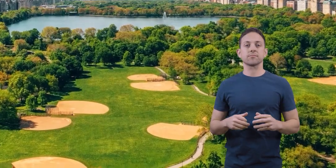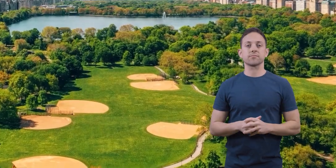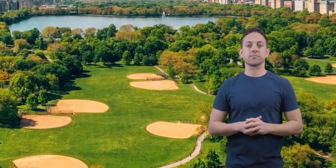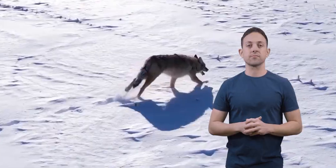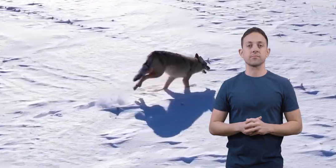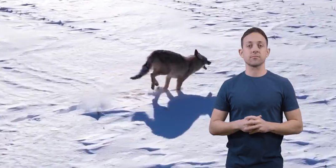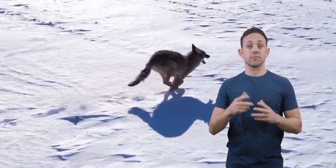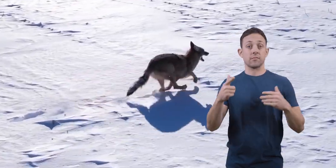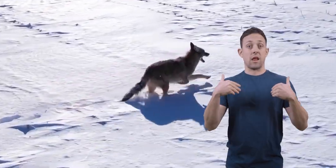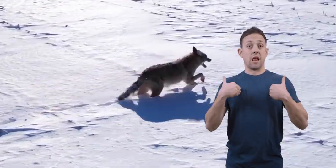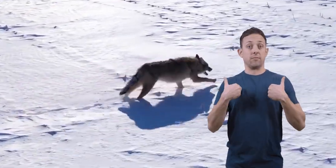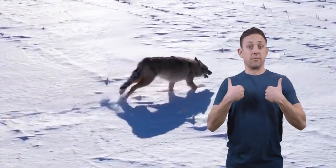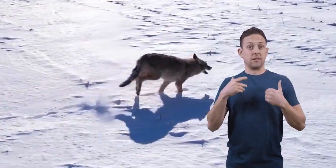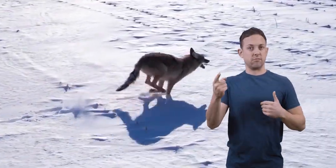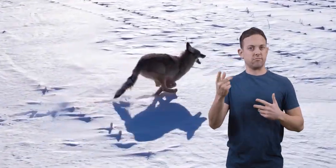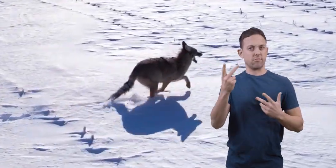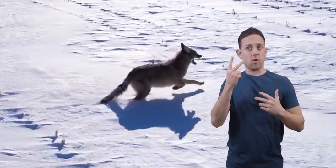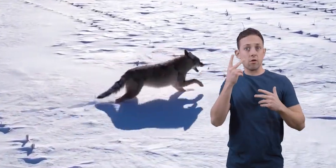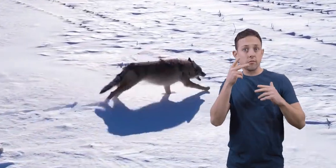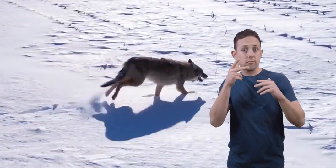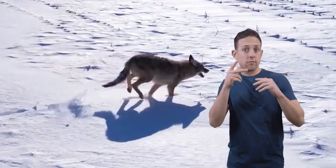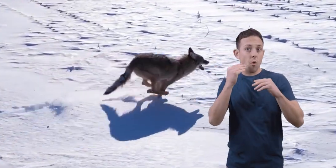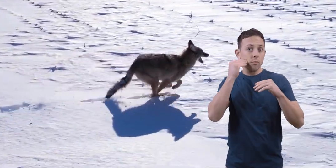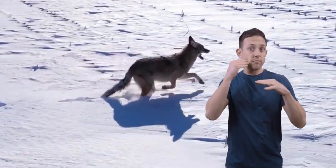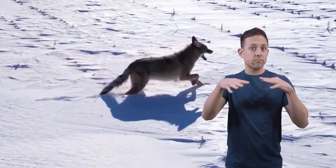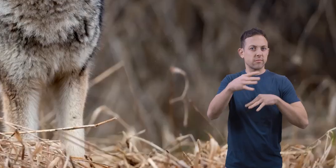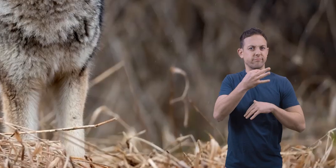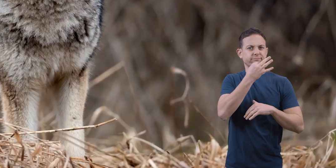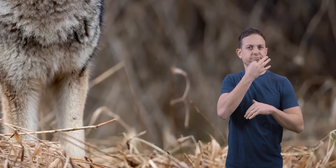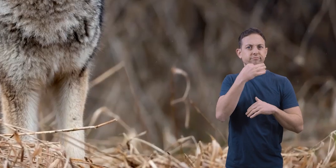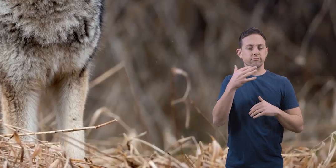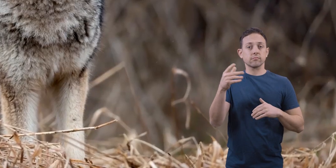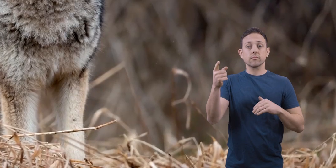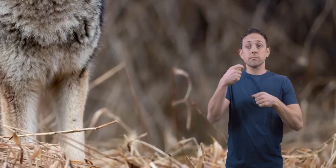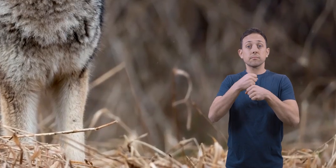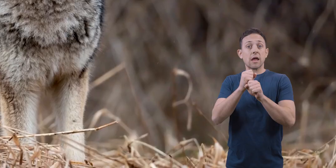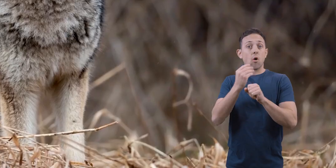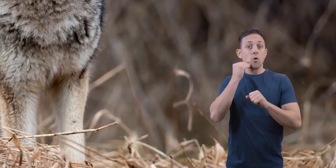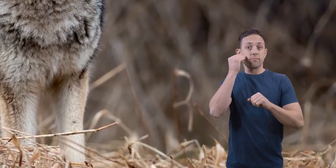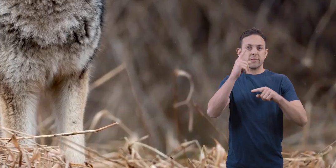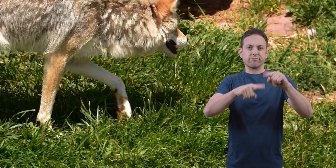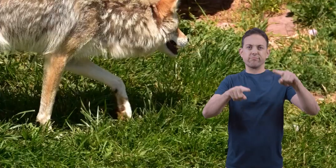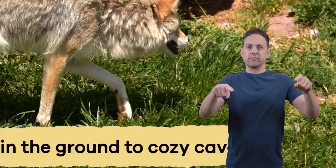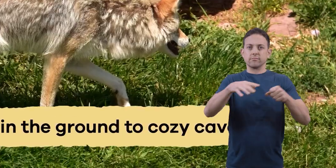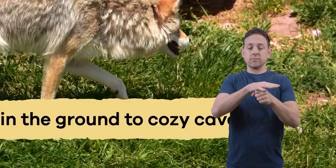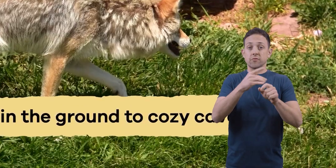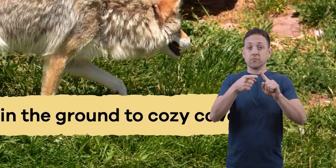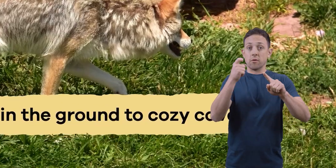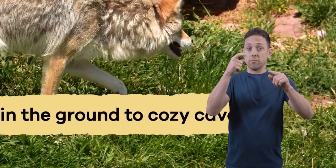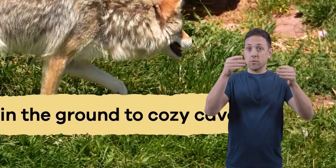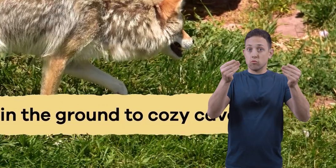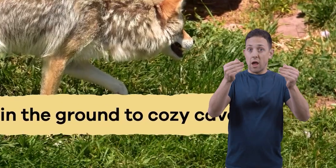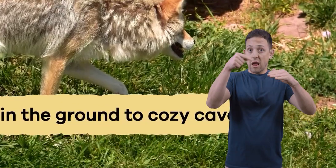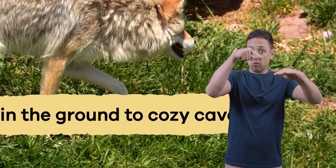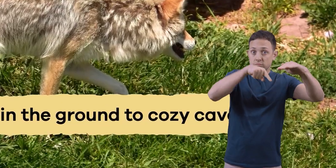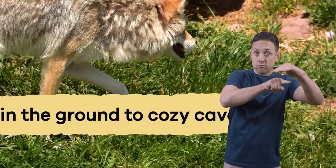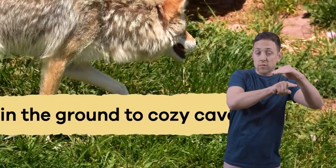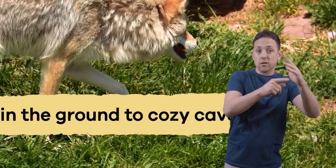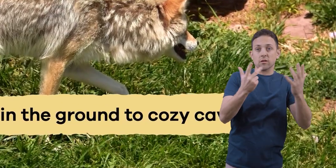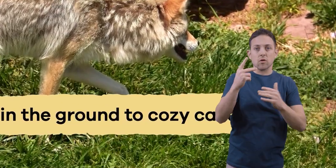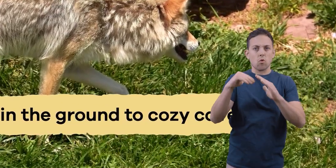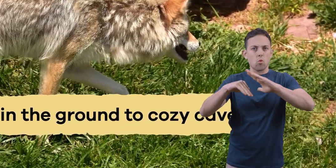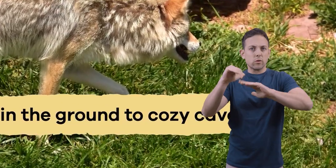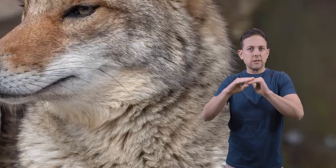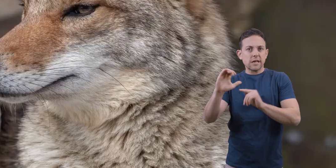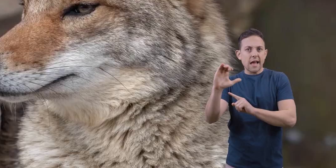These animals are habitat experts. They make homes in various spots, from burrows in the ground to cozy